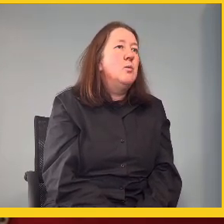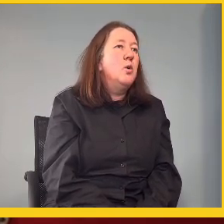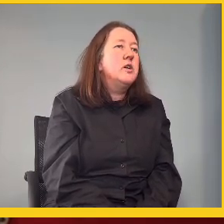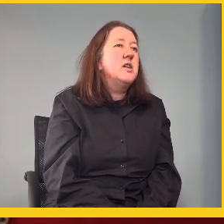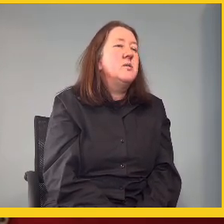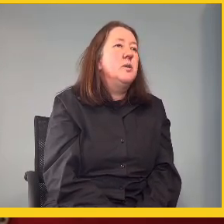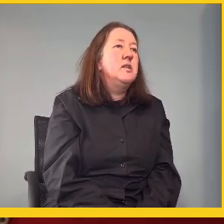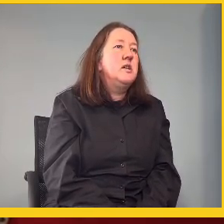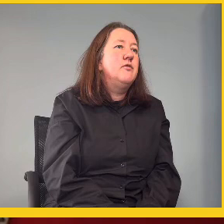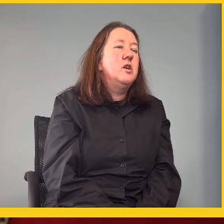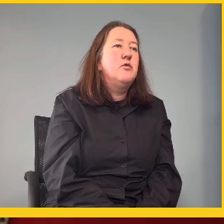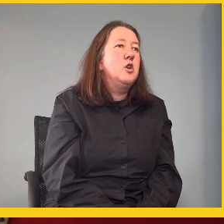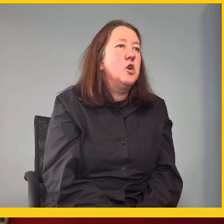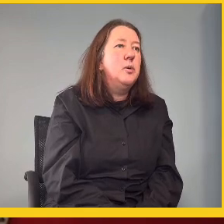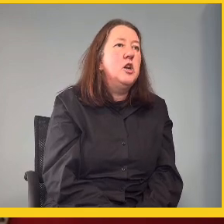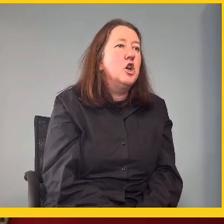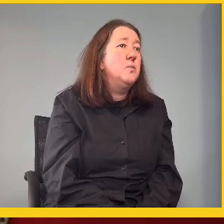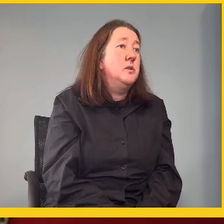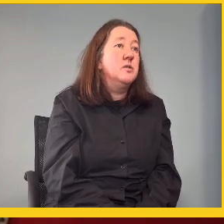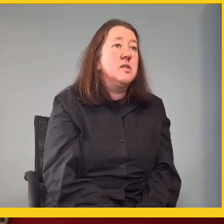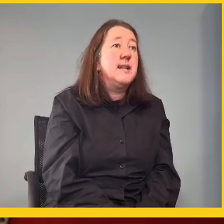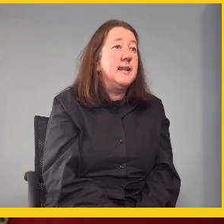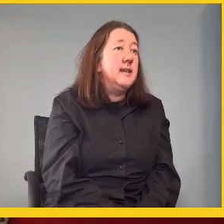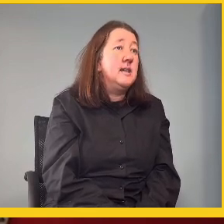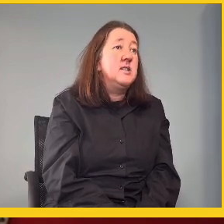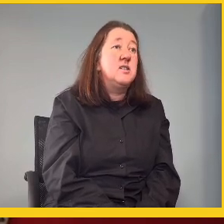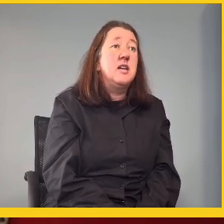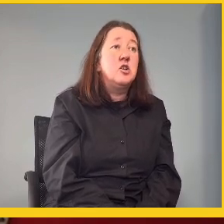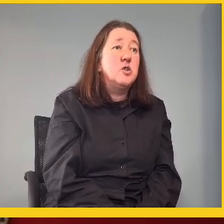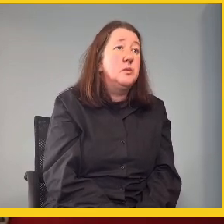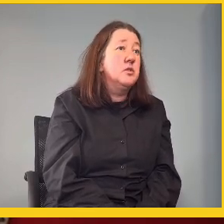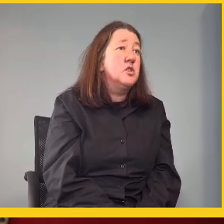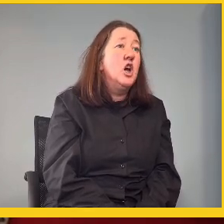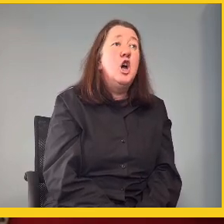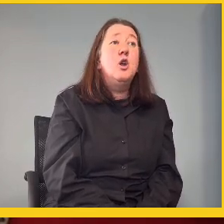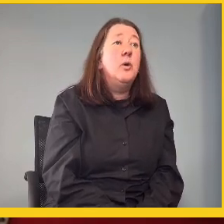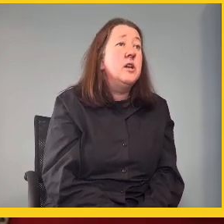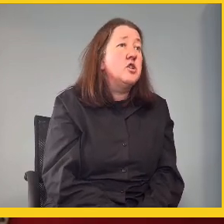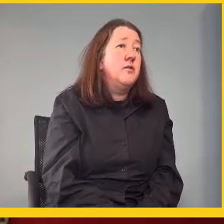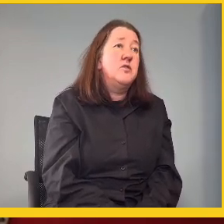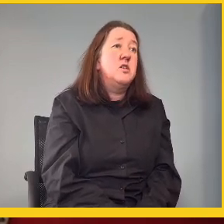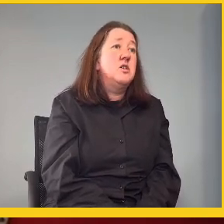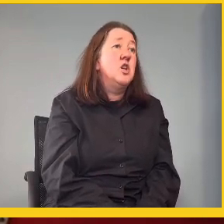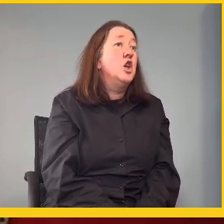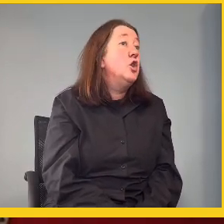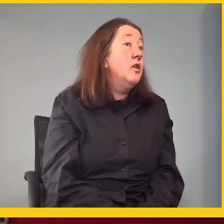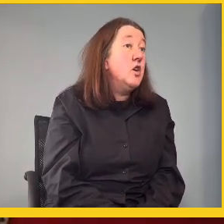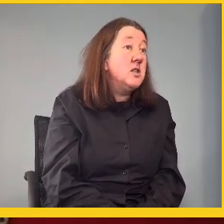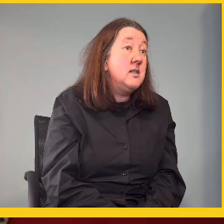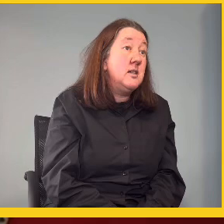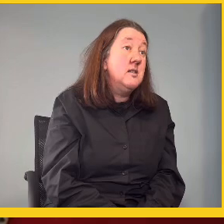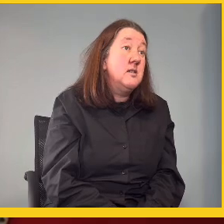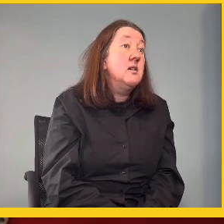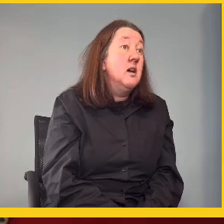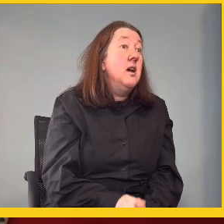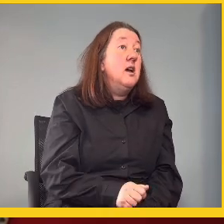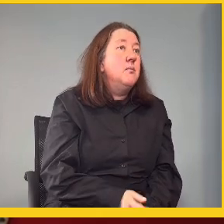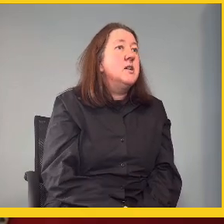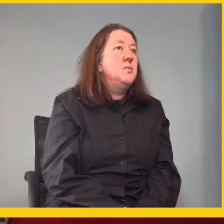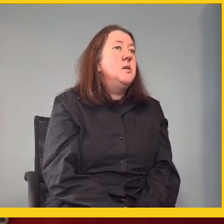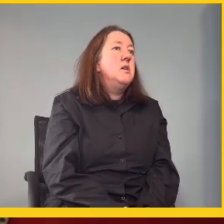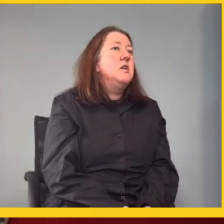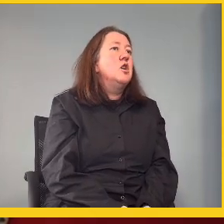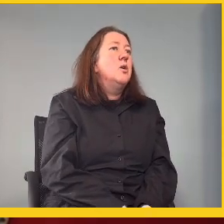more, you know, more accessibility for, for example, in hospitals, clinics, state hospitals, lawyers' offices, universities. Yeah,